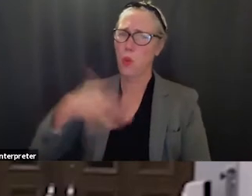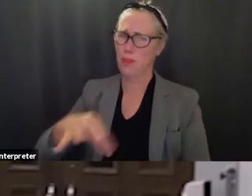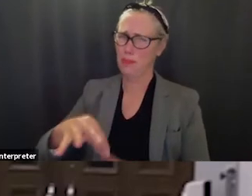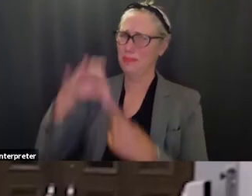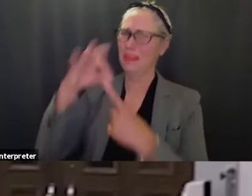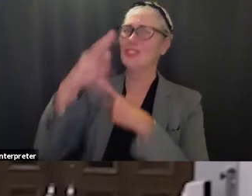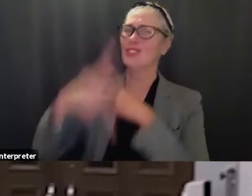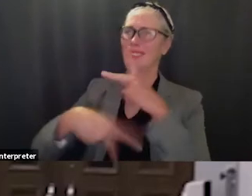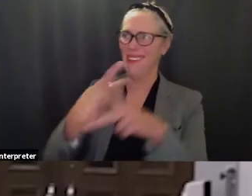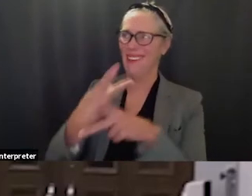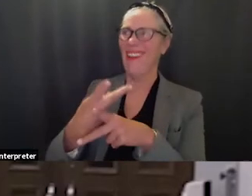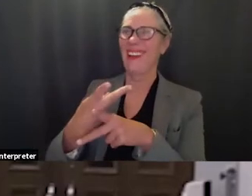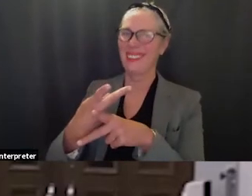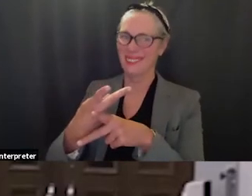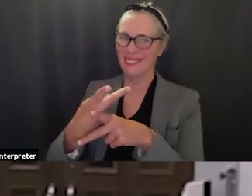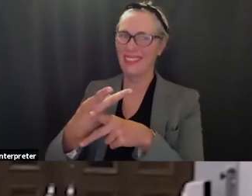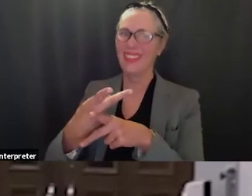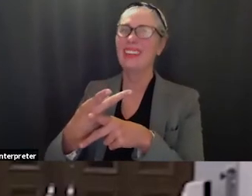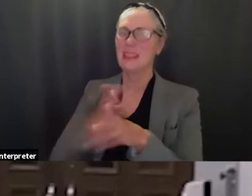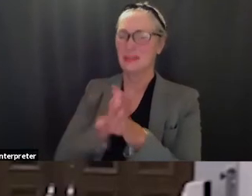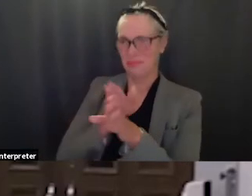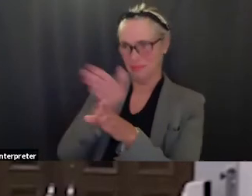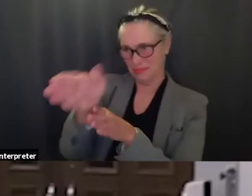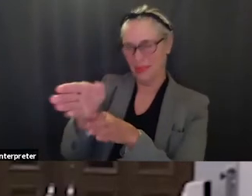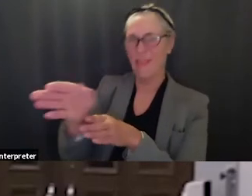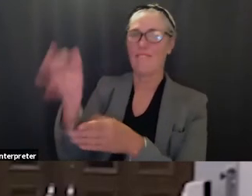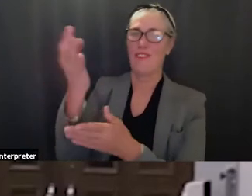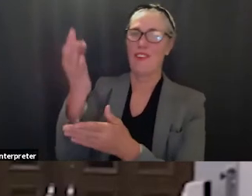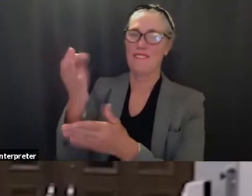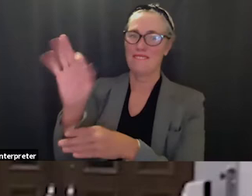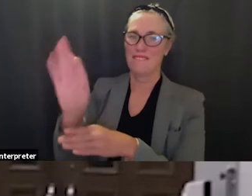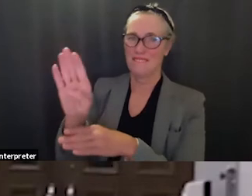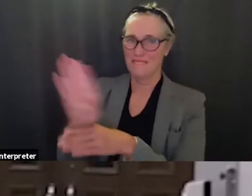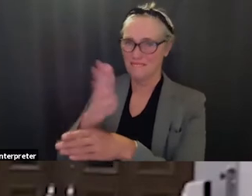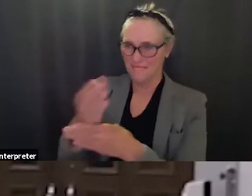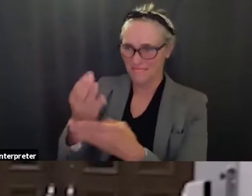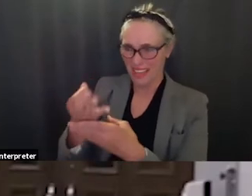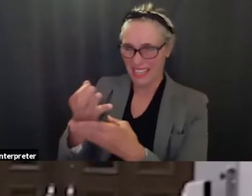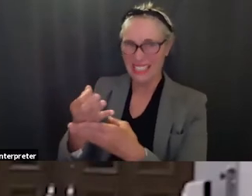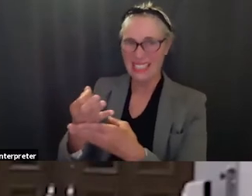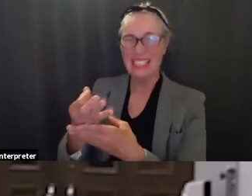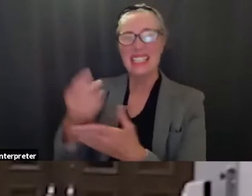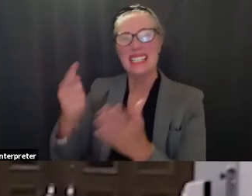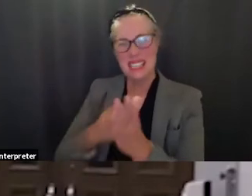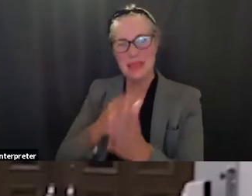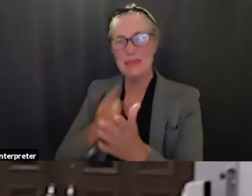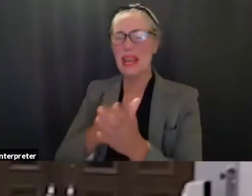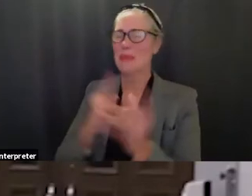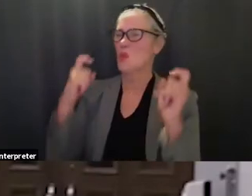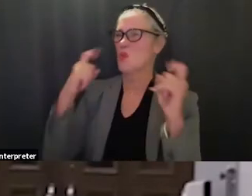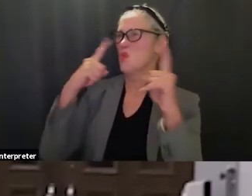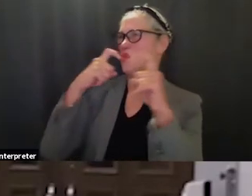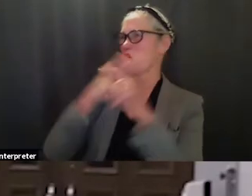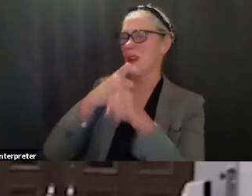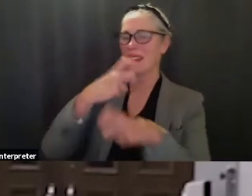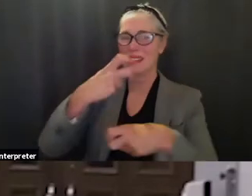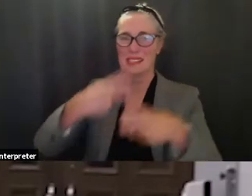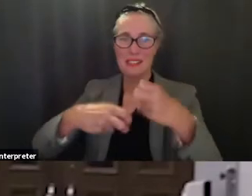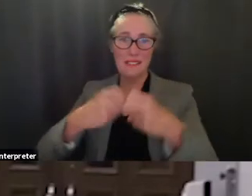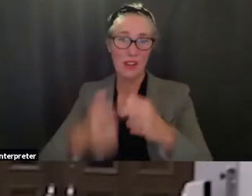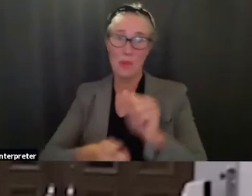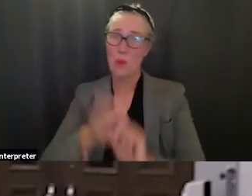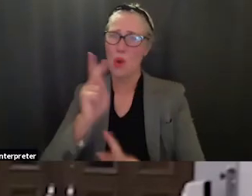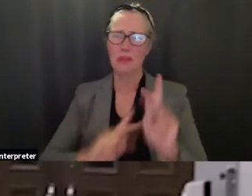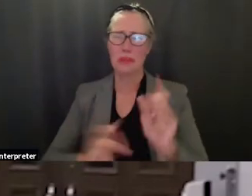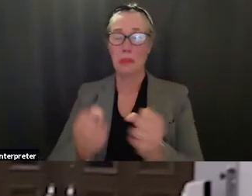of finance and there are a lot of items that are kind of difficult for you know most people to